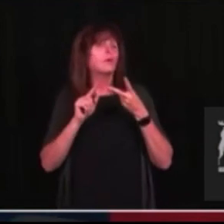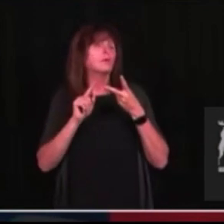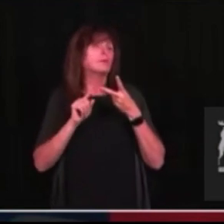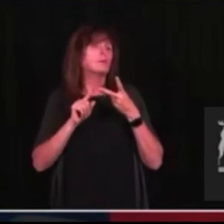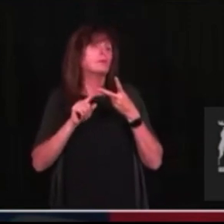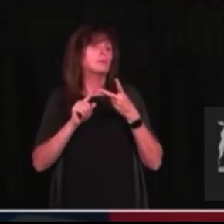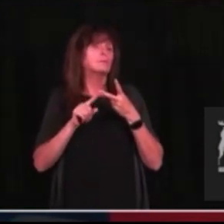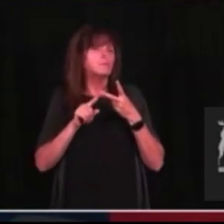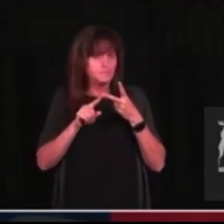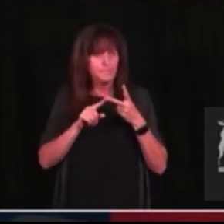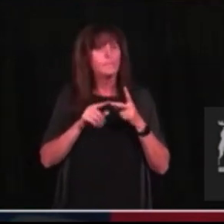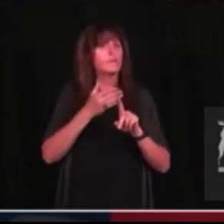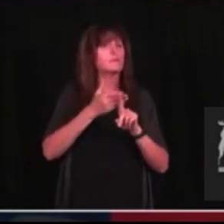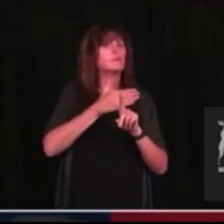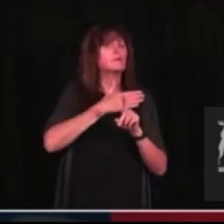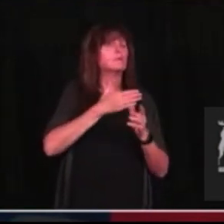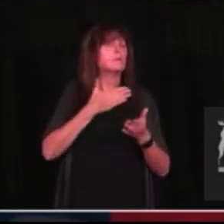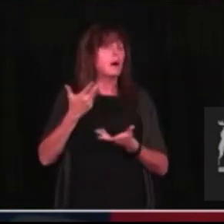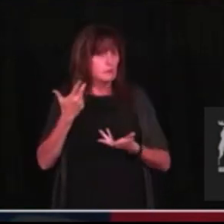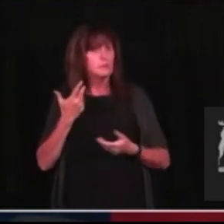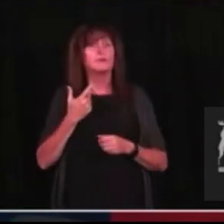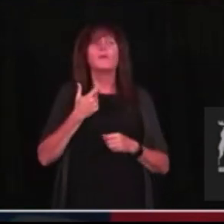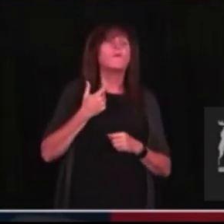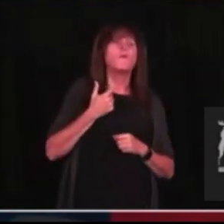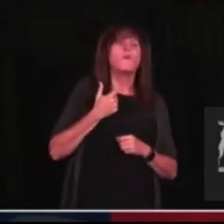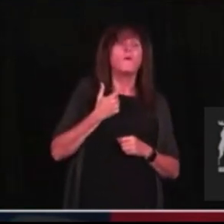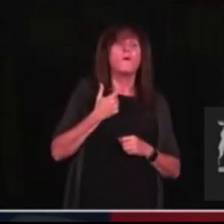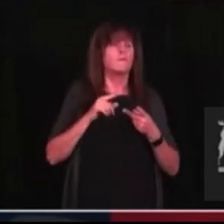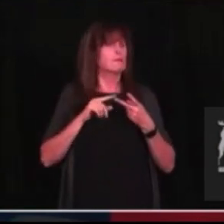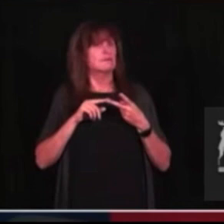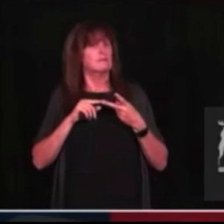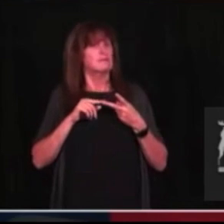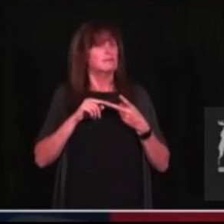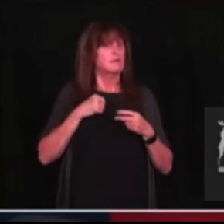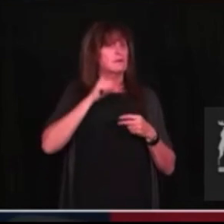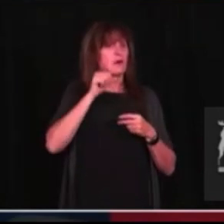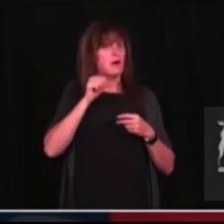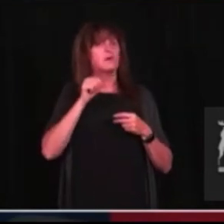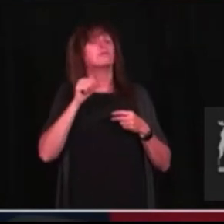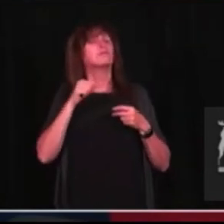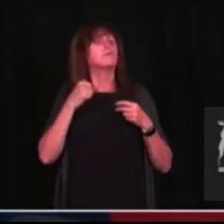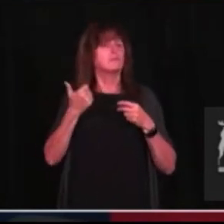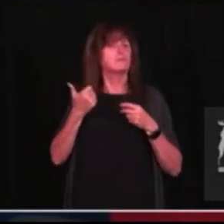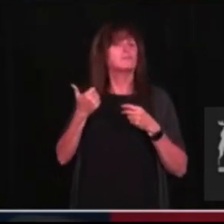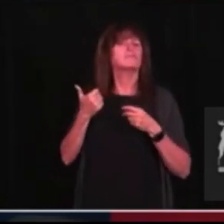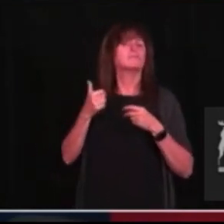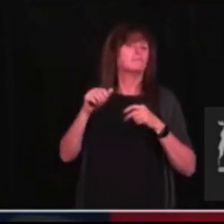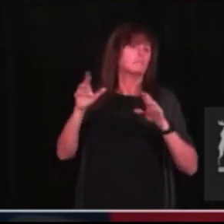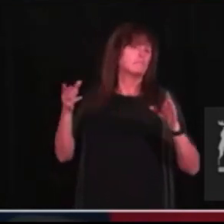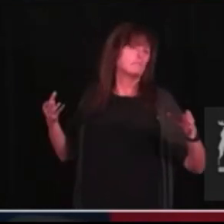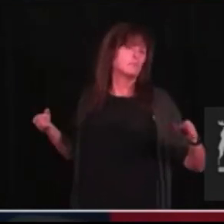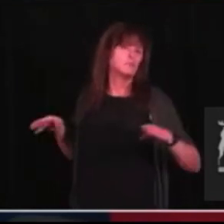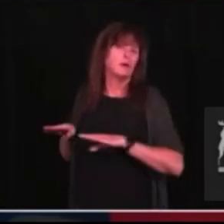Or, if we aren't proactive and we don't take these steps, nothing's worse than shutting down the entire economy and we're going to do